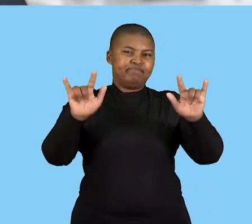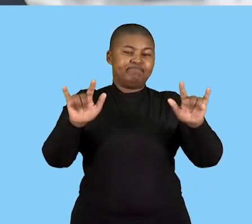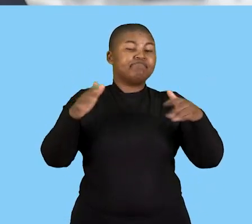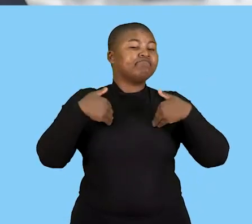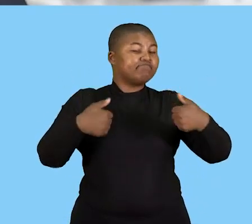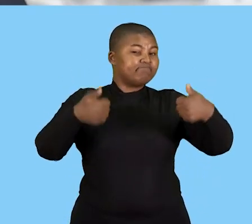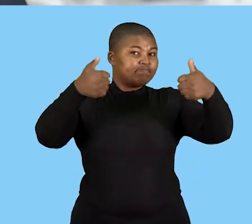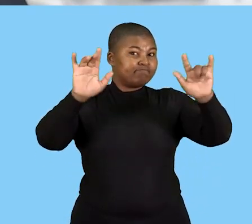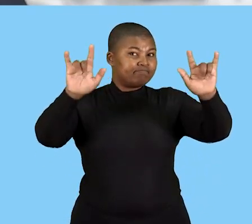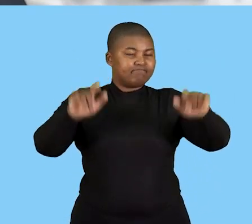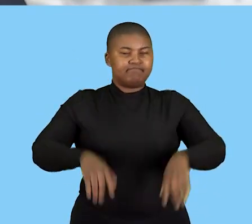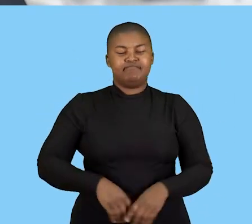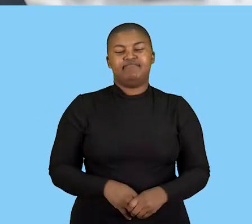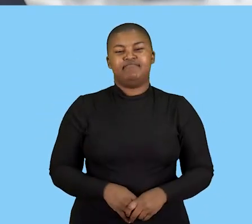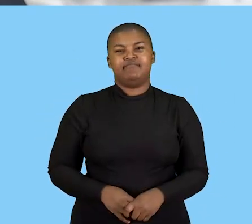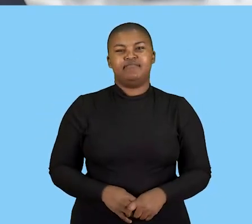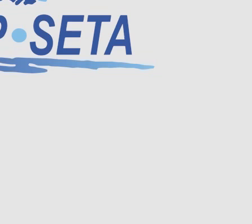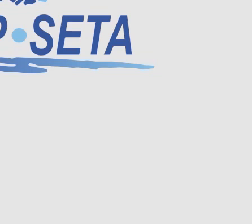lesson. Keep well. Goodbye.